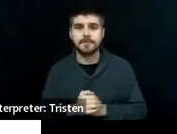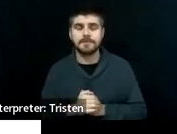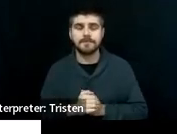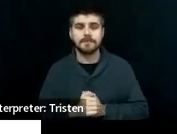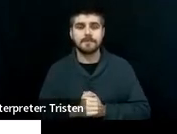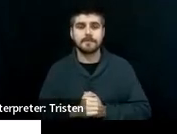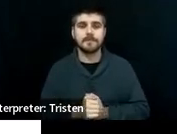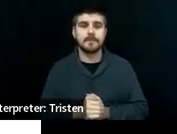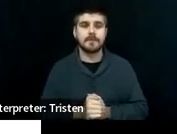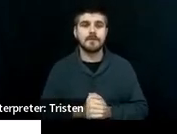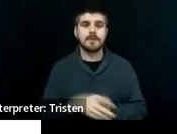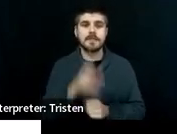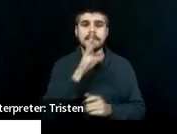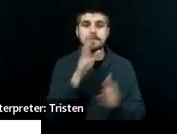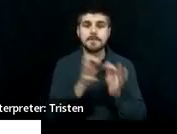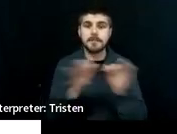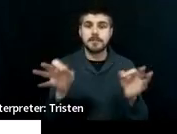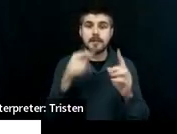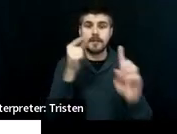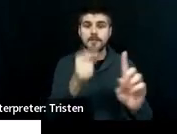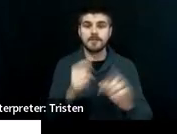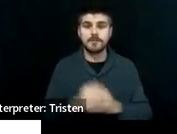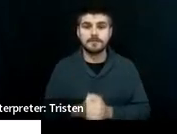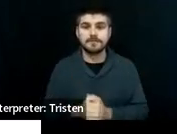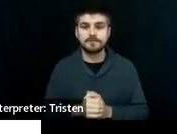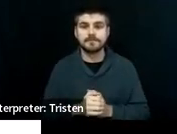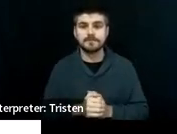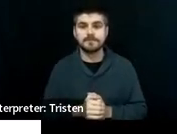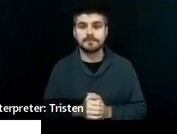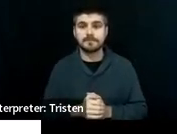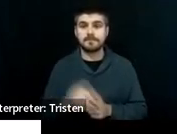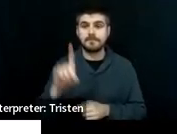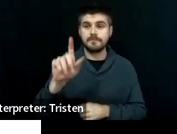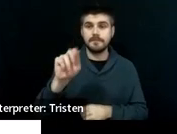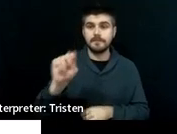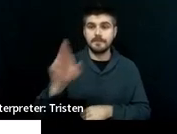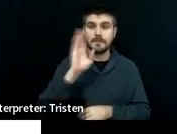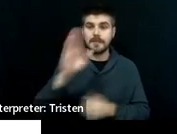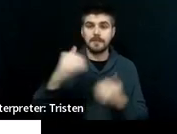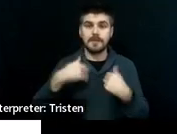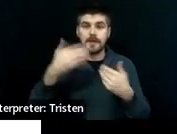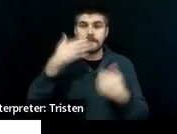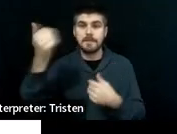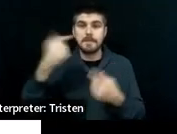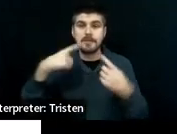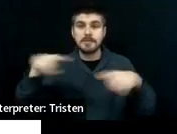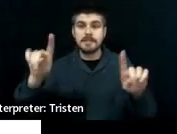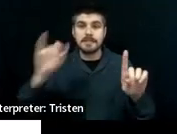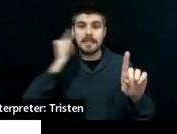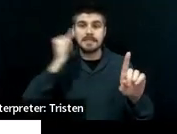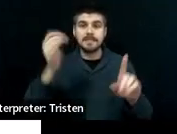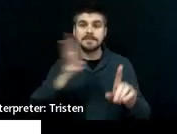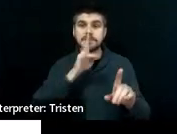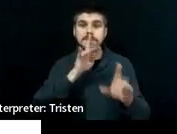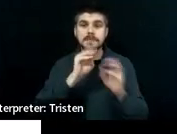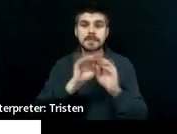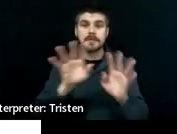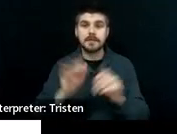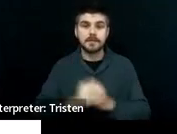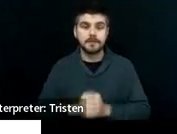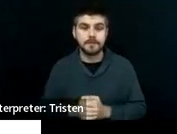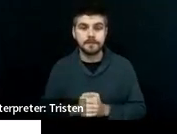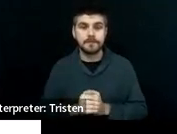language goal. So Dan will have better success if he's intelligible. So he is working